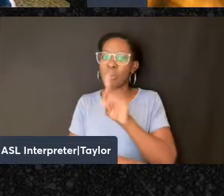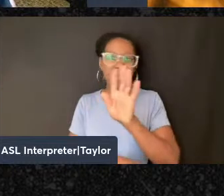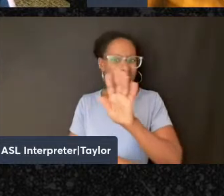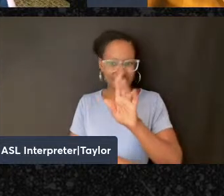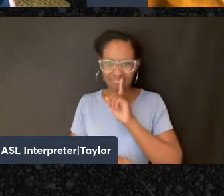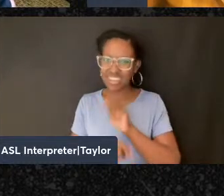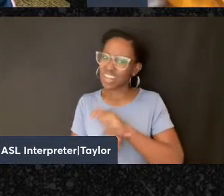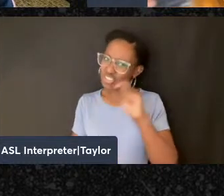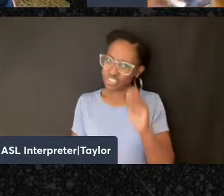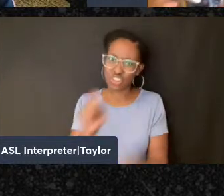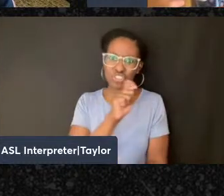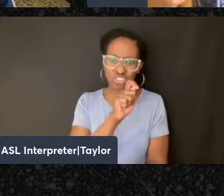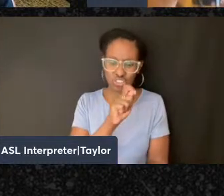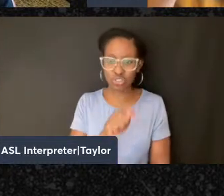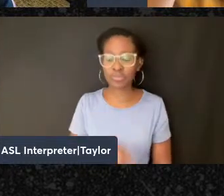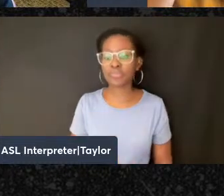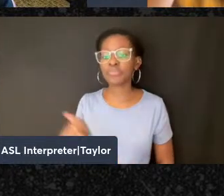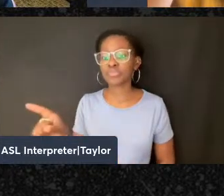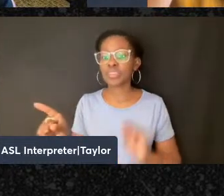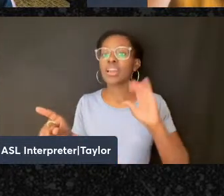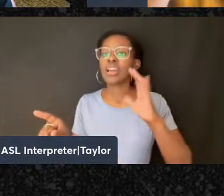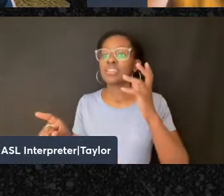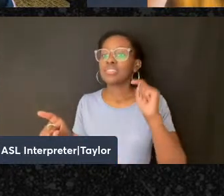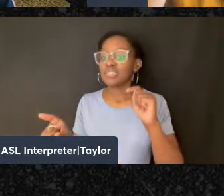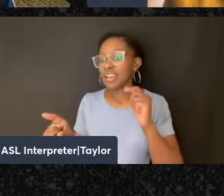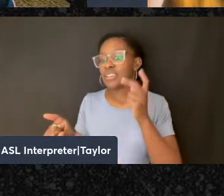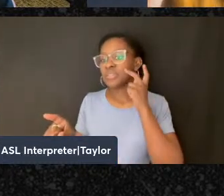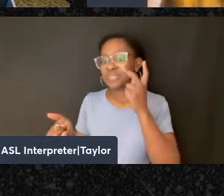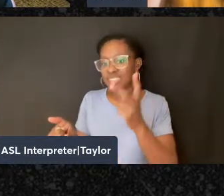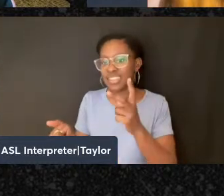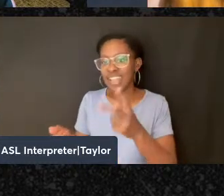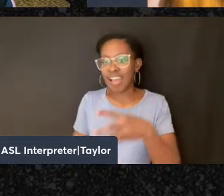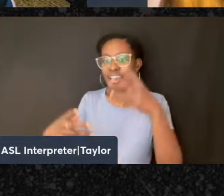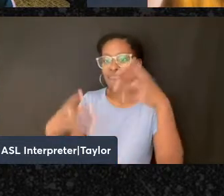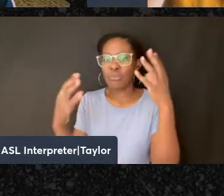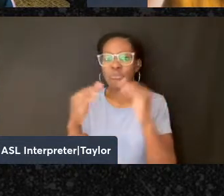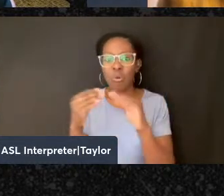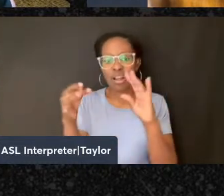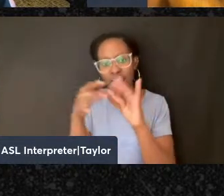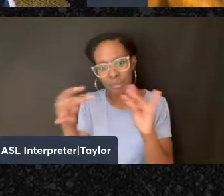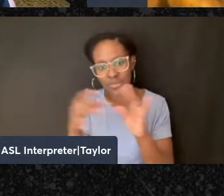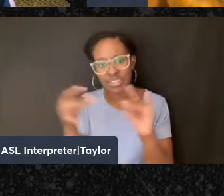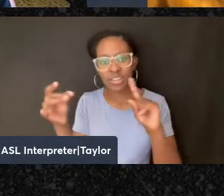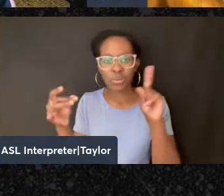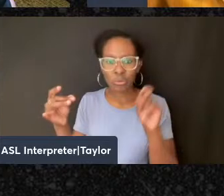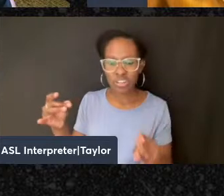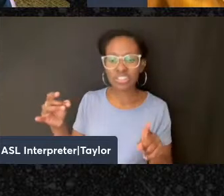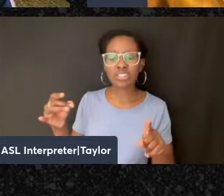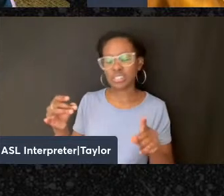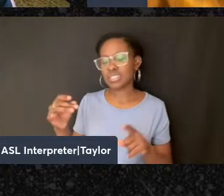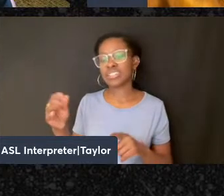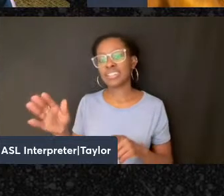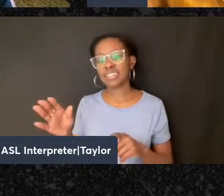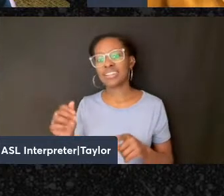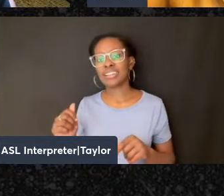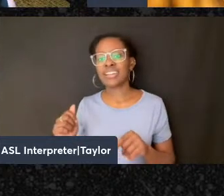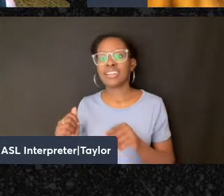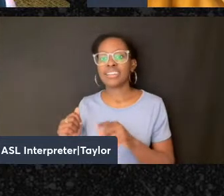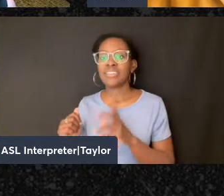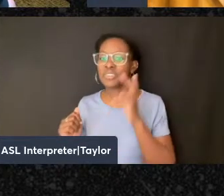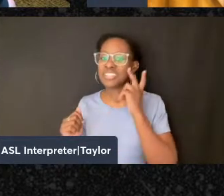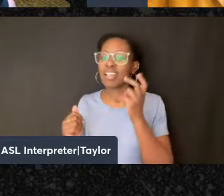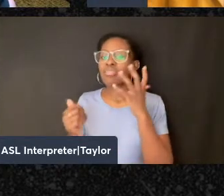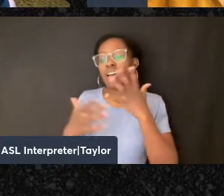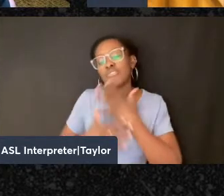Yeah, and now the chat is filling up with more comments and everything, and we'll try to preserve that for you all so that you can see it. But there's a lot of